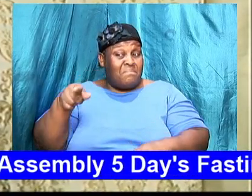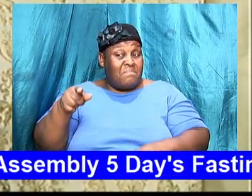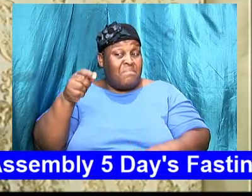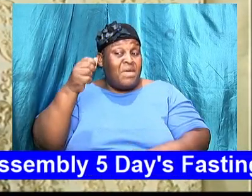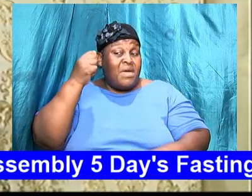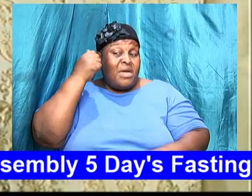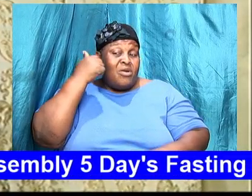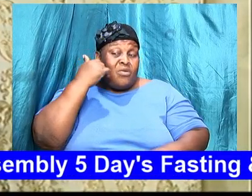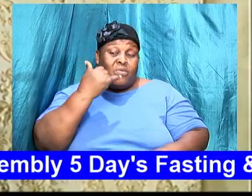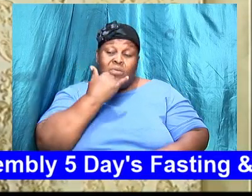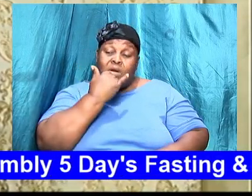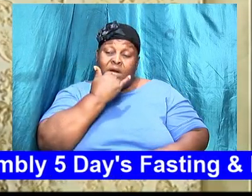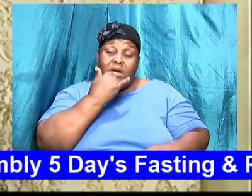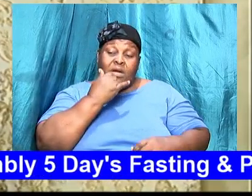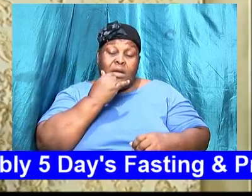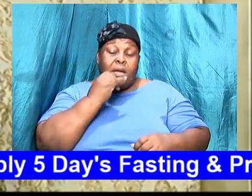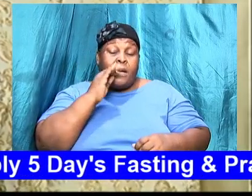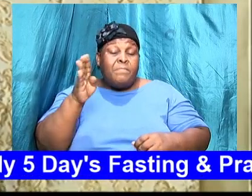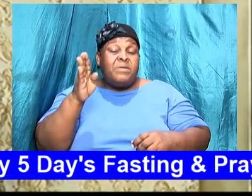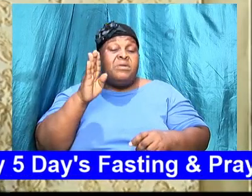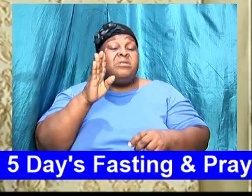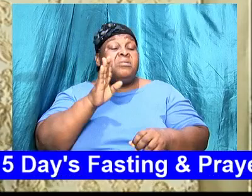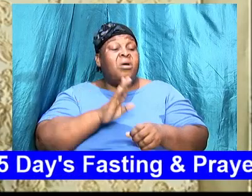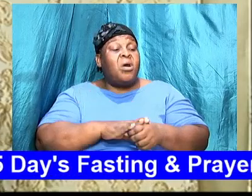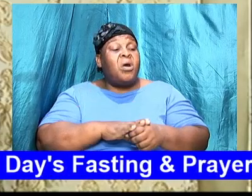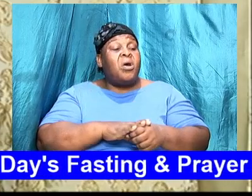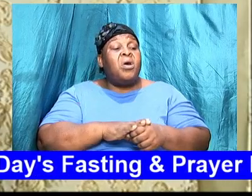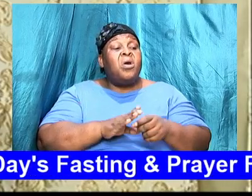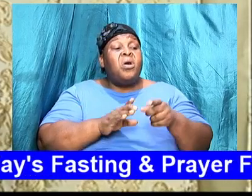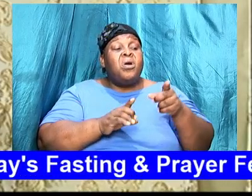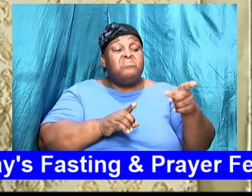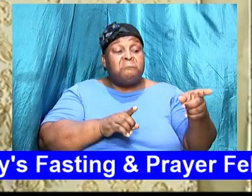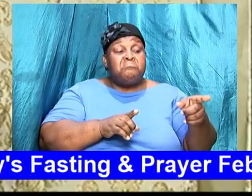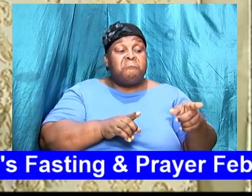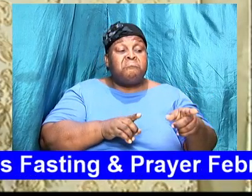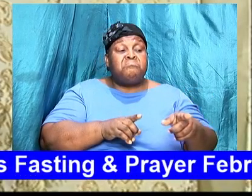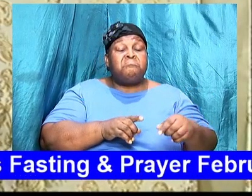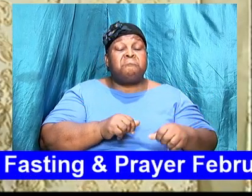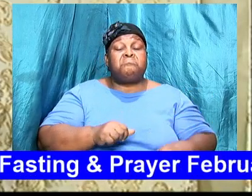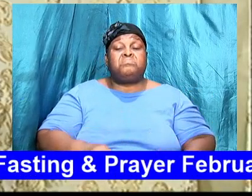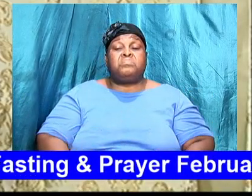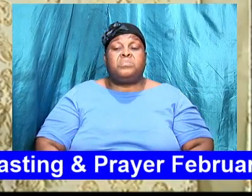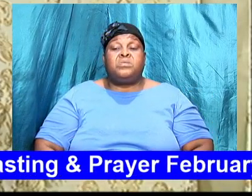In other words you should have been wise enough to say don't do this.